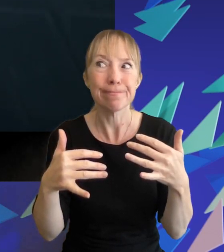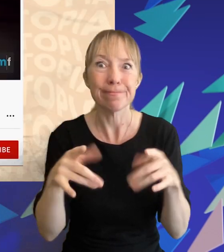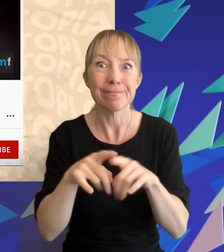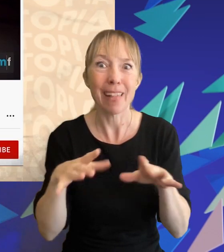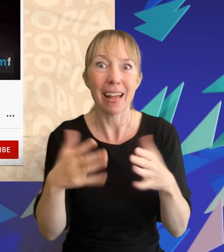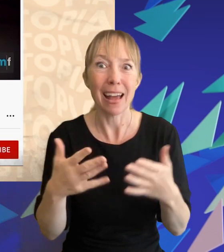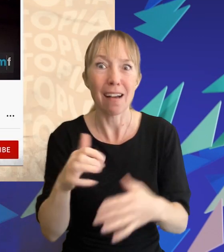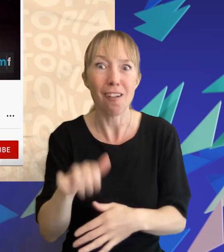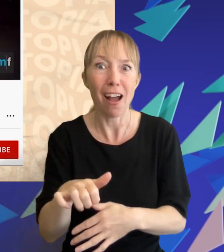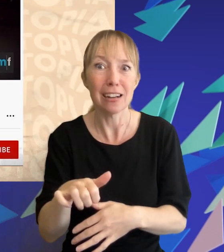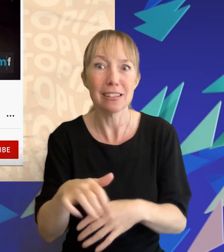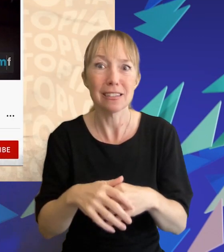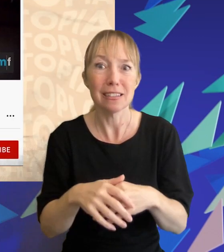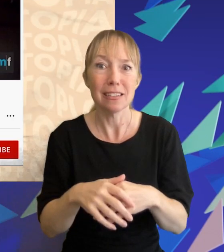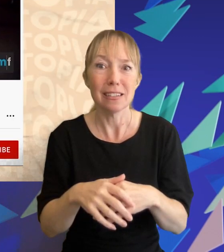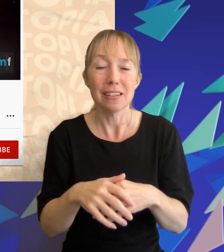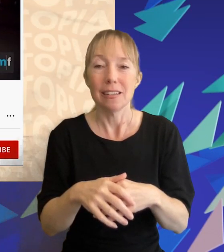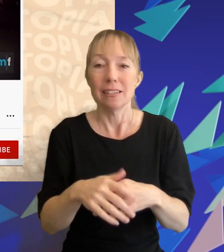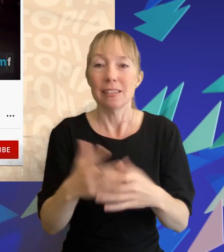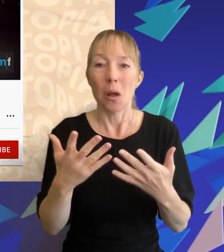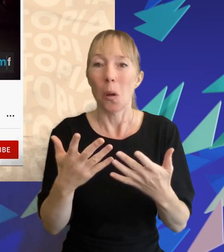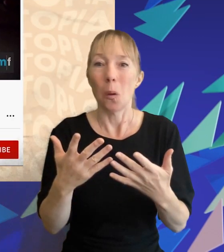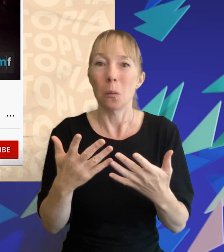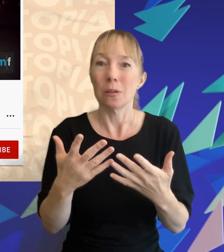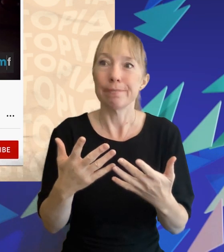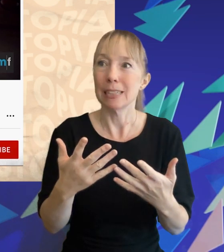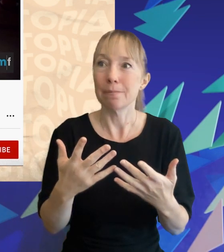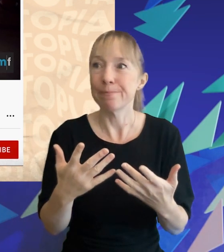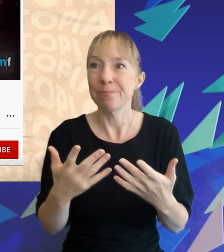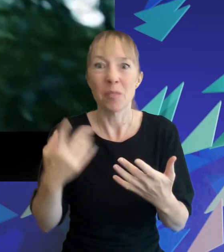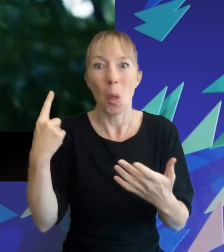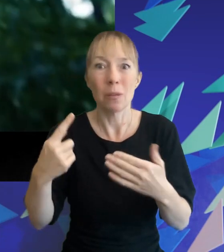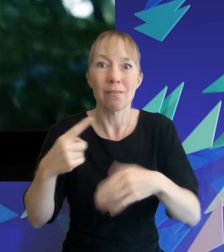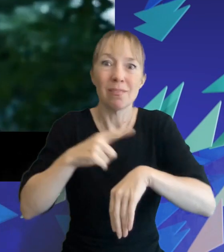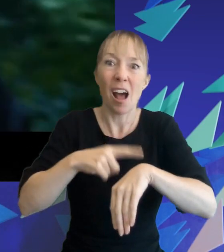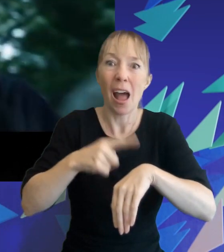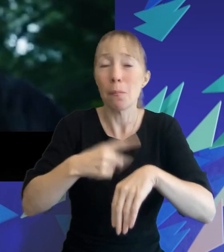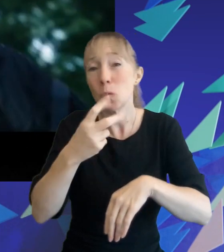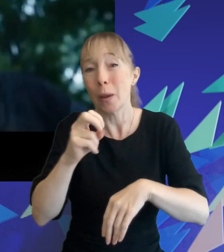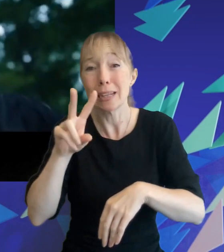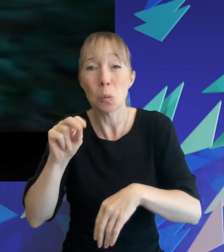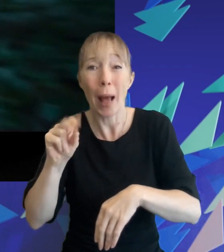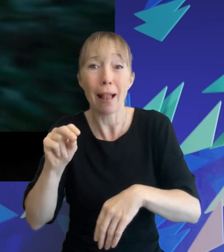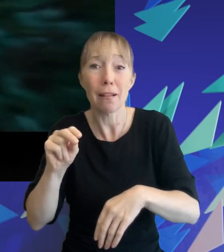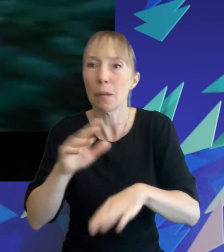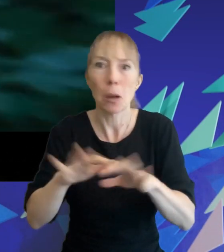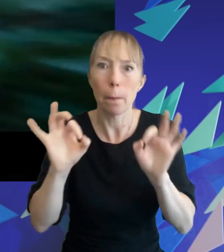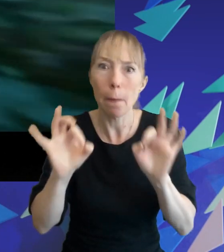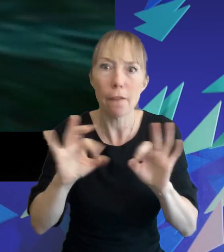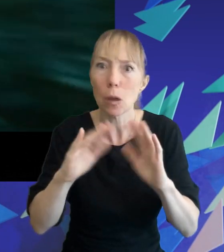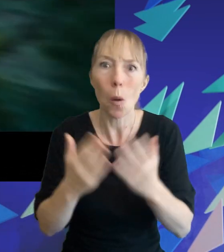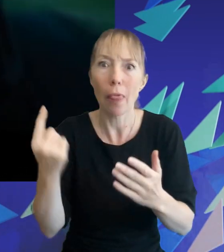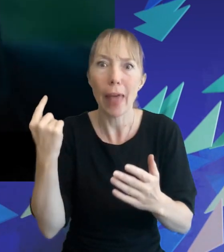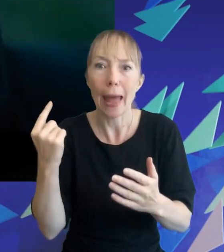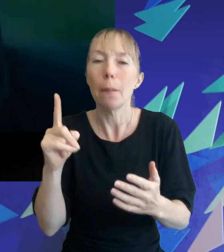gone were those nostalgic feel-good days of 2012 and obviously the world was by no means perfect then but the young fans